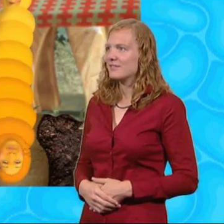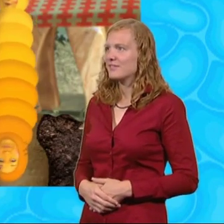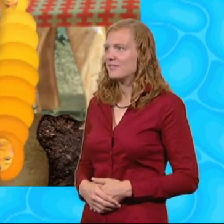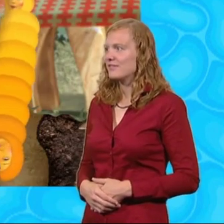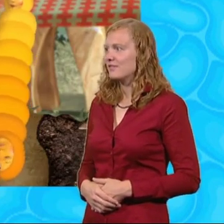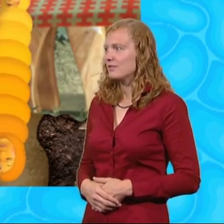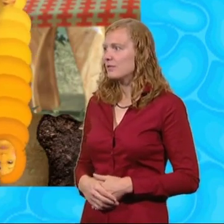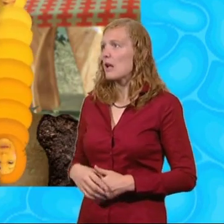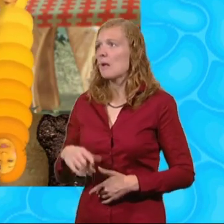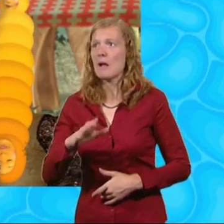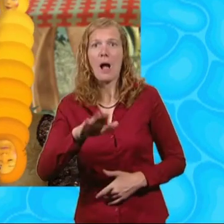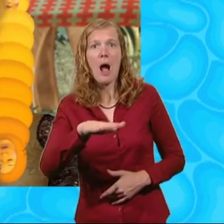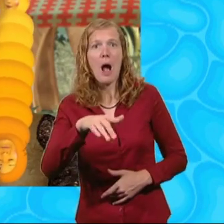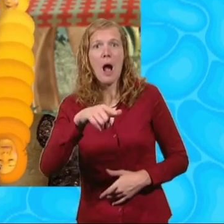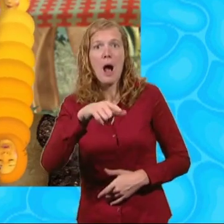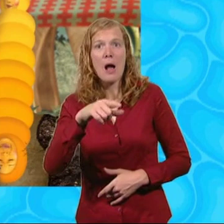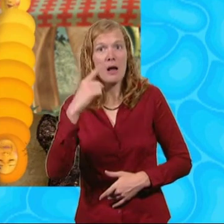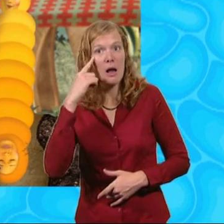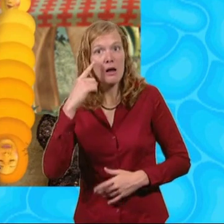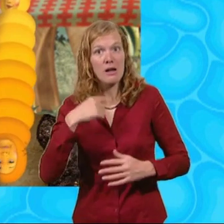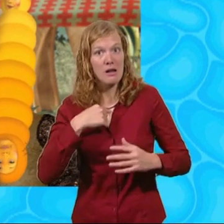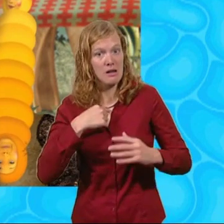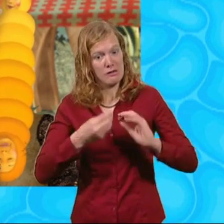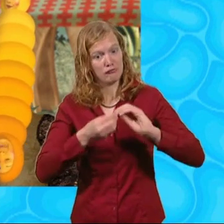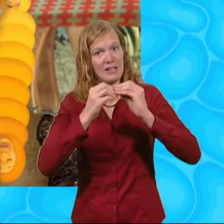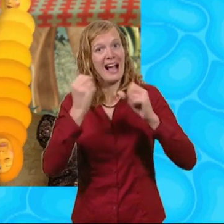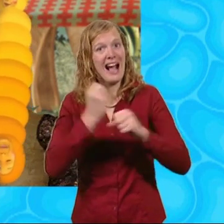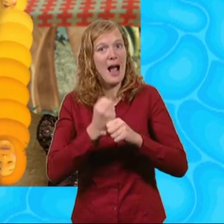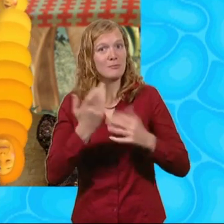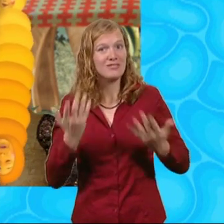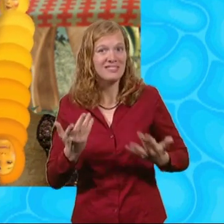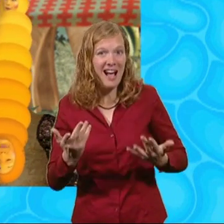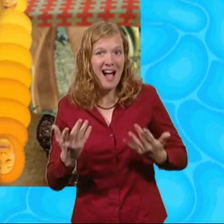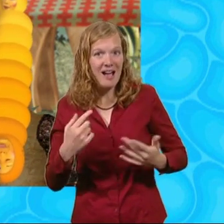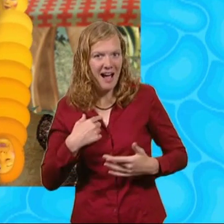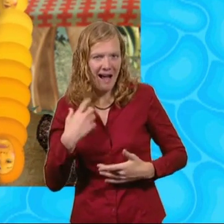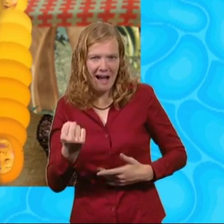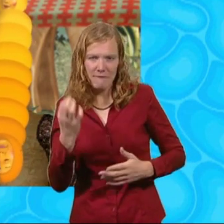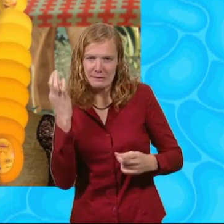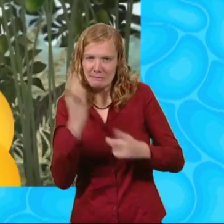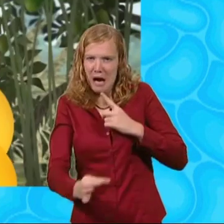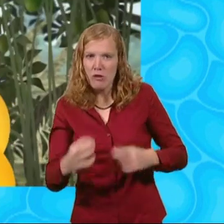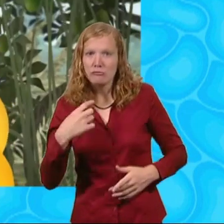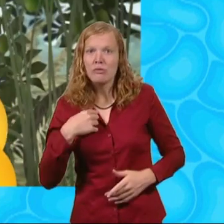Grubby, do you think I could create today's stunt? Scrap Boys made something special for it.